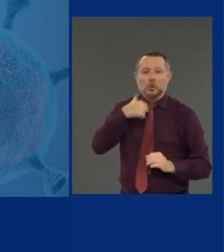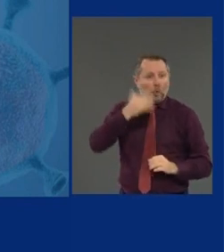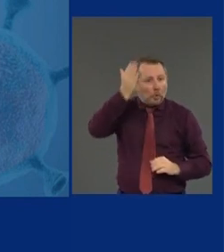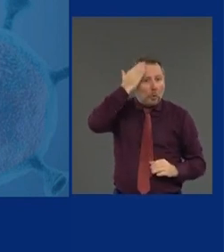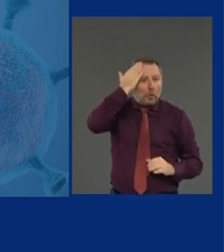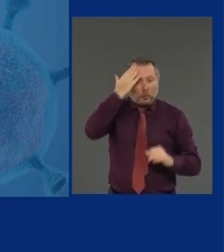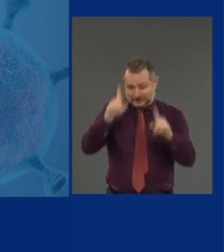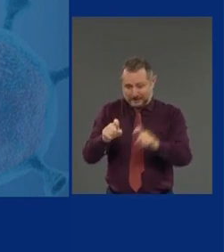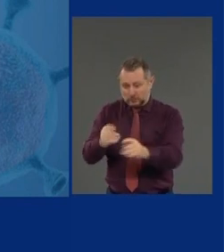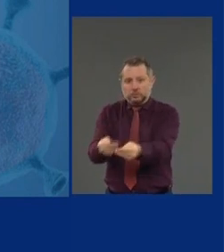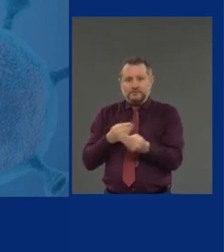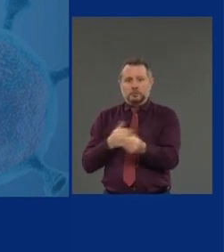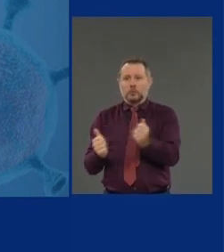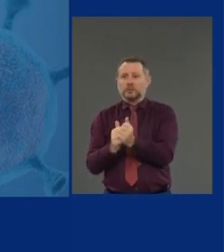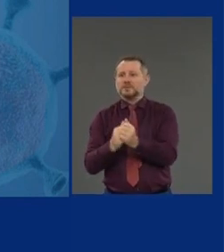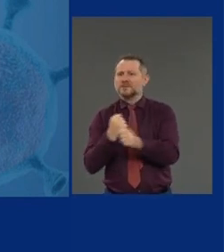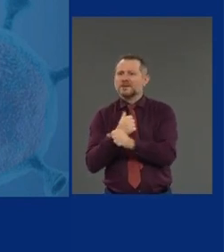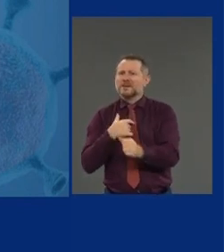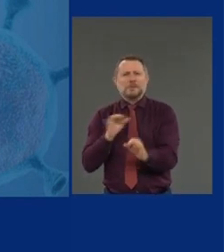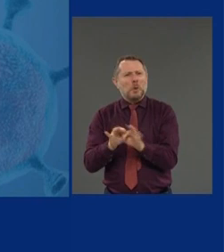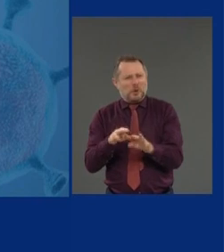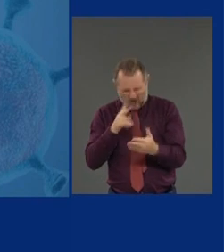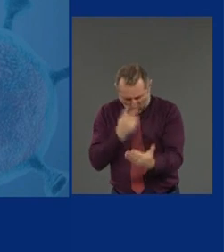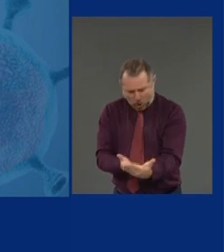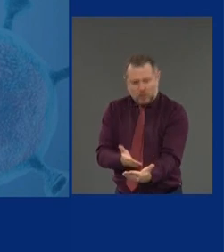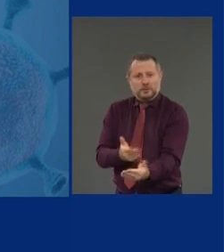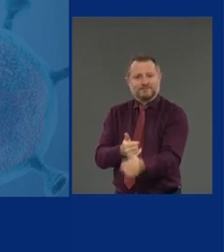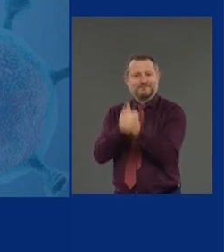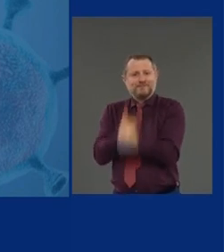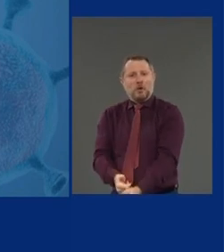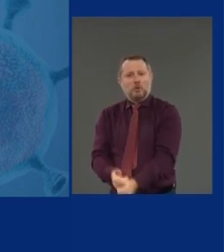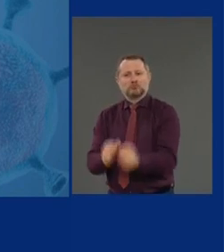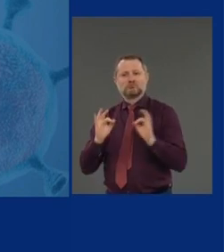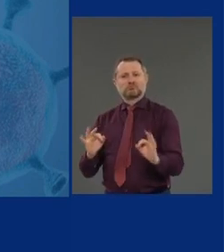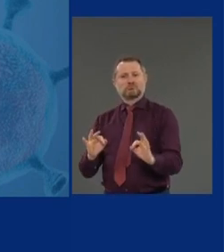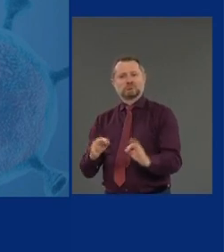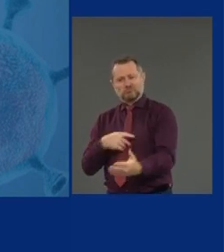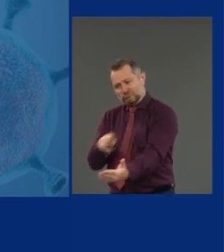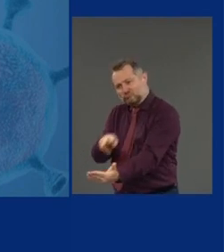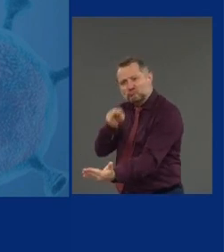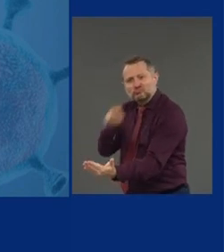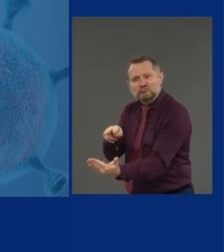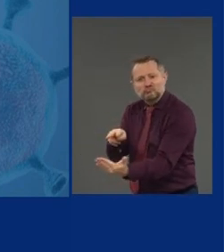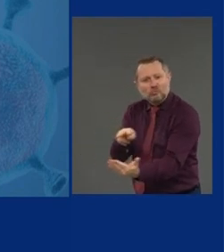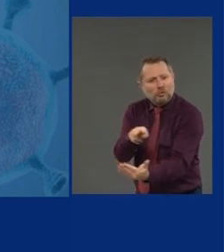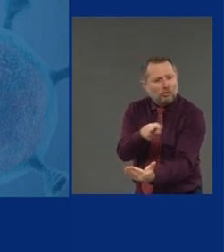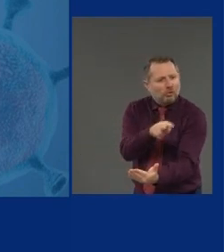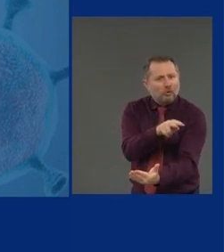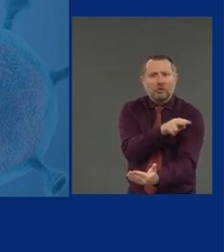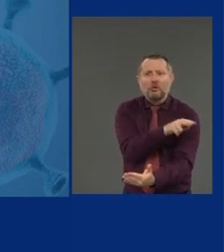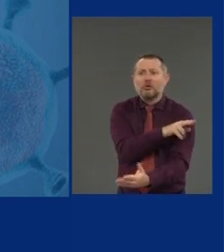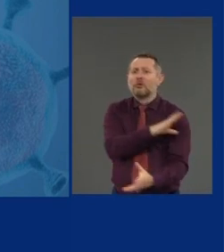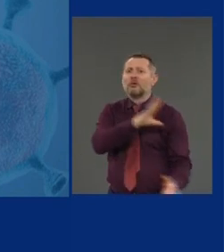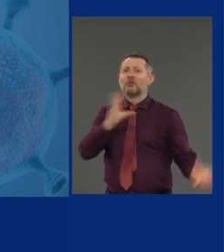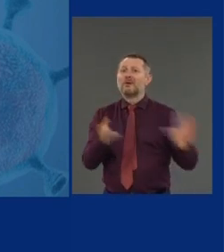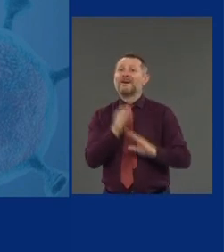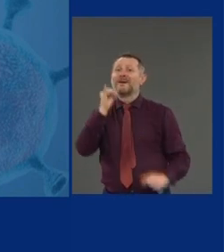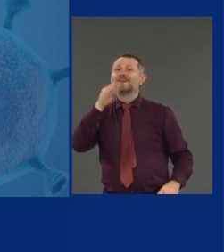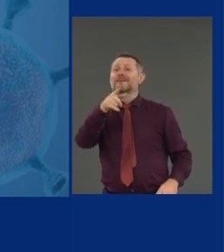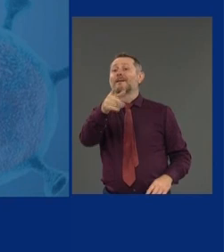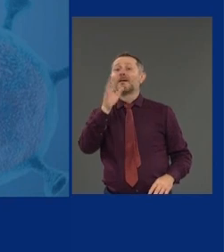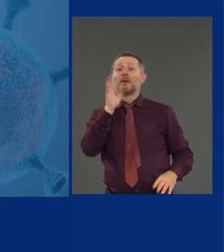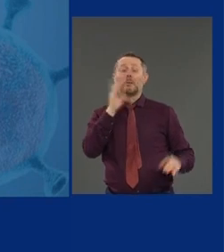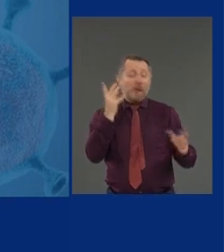do exactly that. Watch those daily numbers, and if you're going to get into trouble, you'll see it in the numbers.